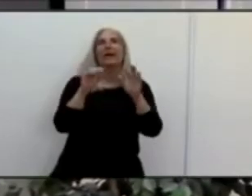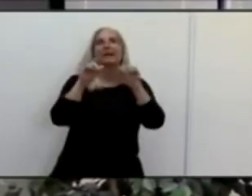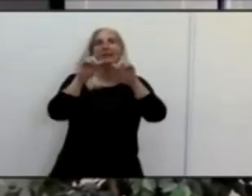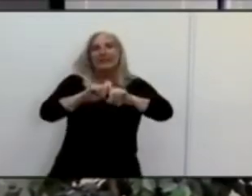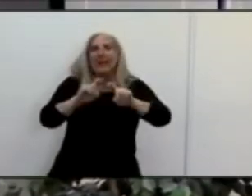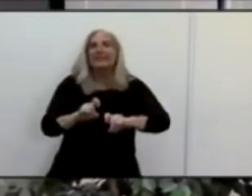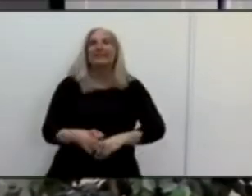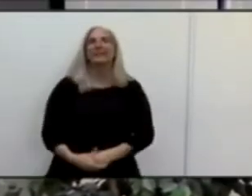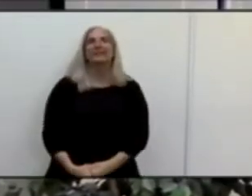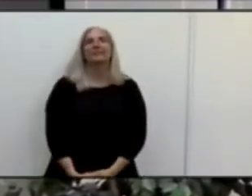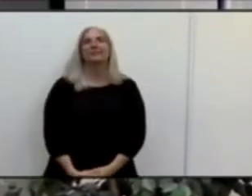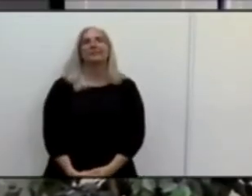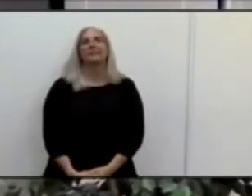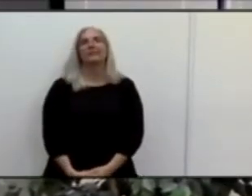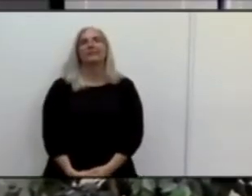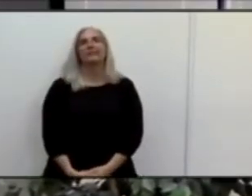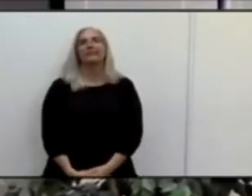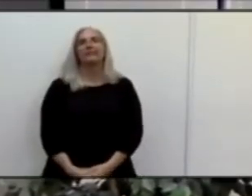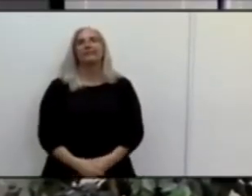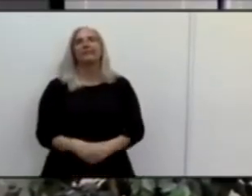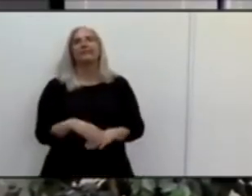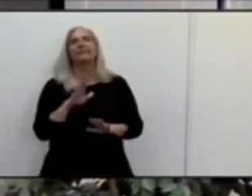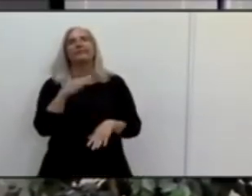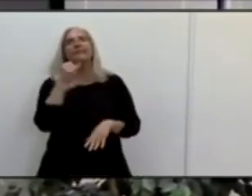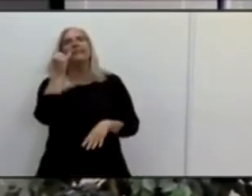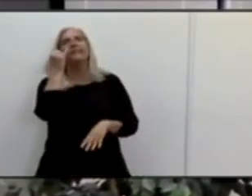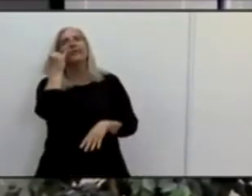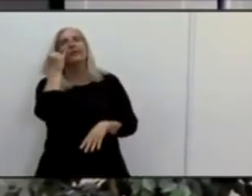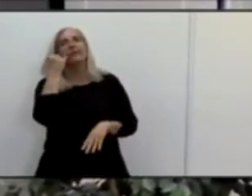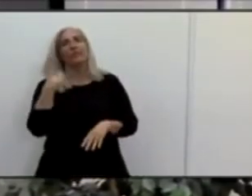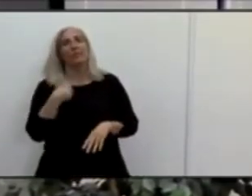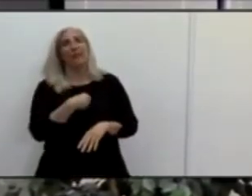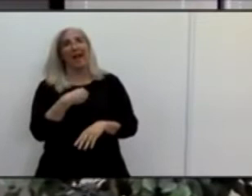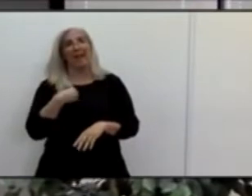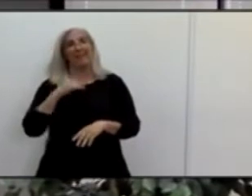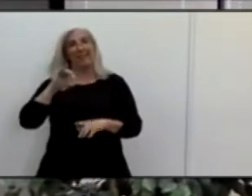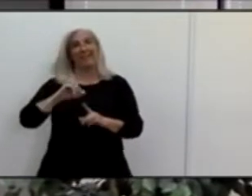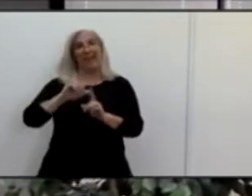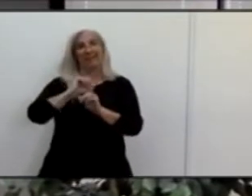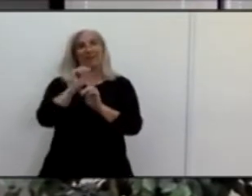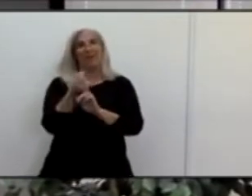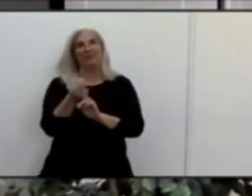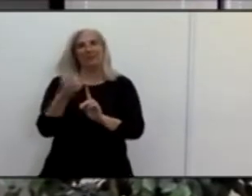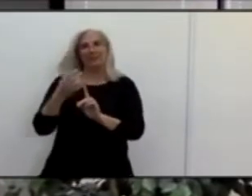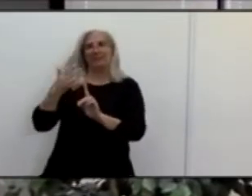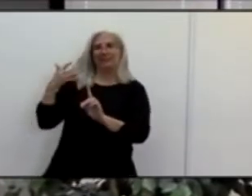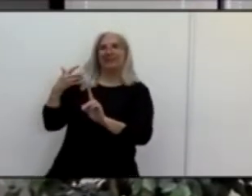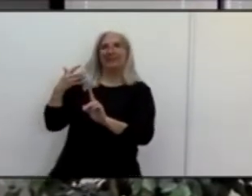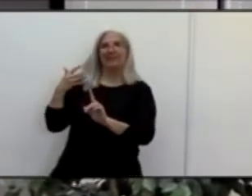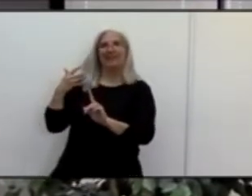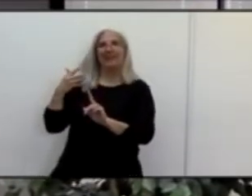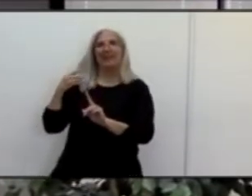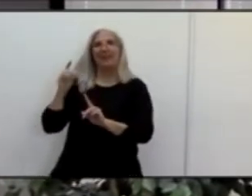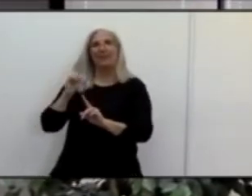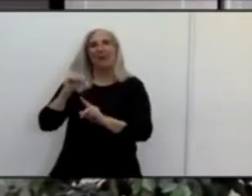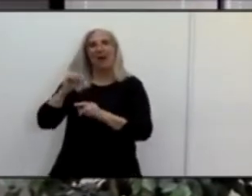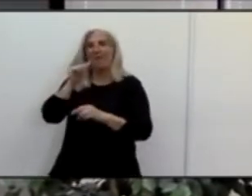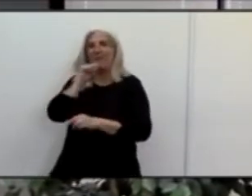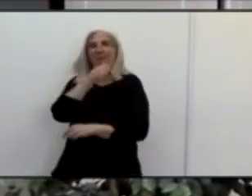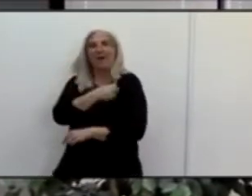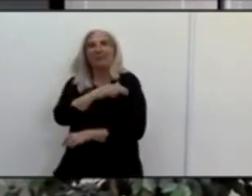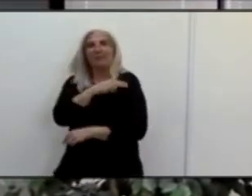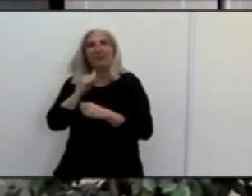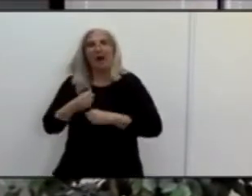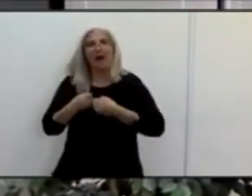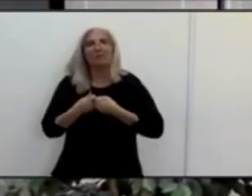situation where these health care providers were testing at a higher level, chances are that we would be able to have the numbers to move